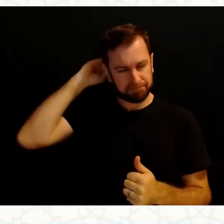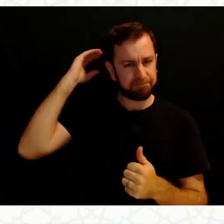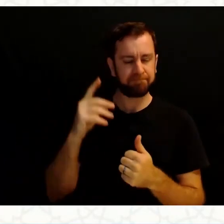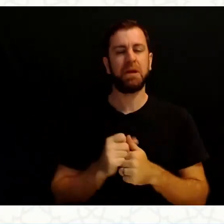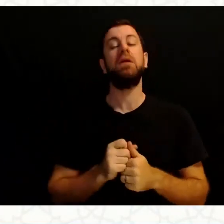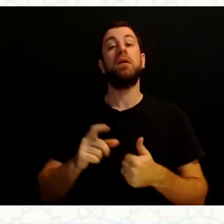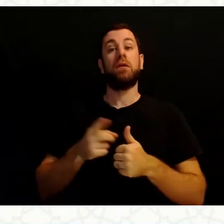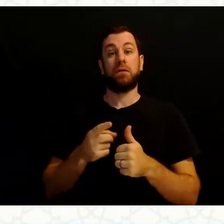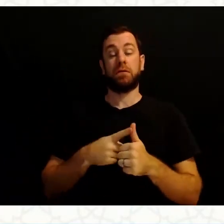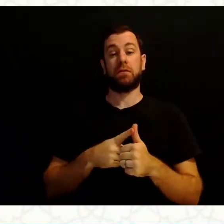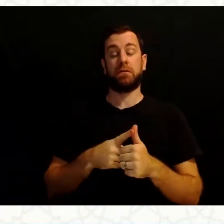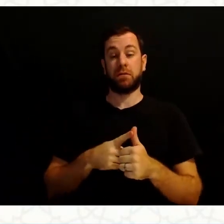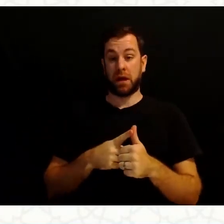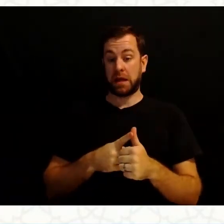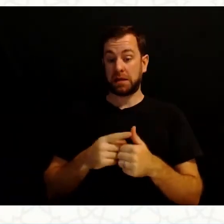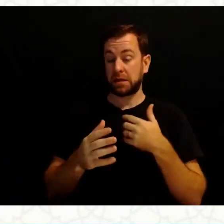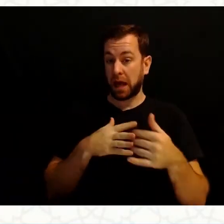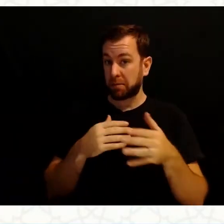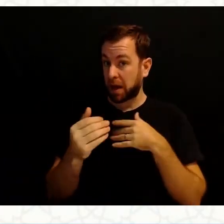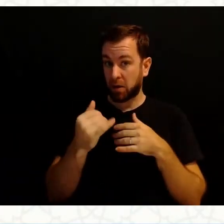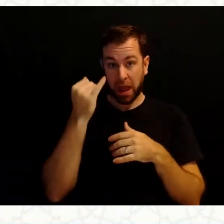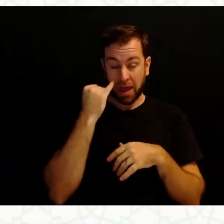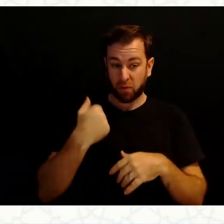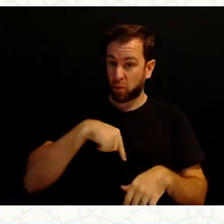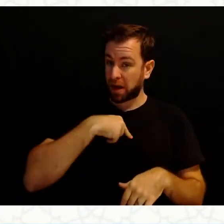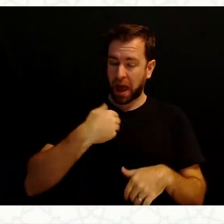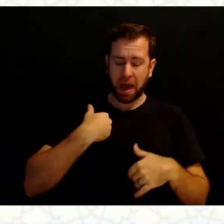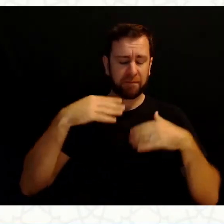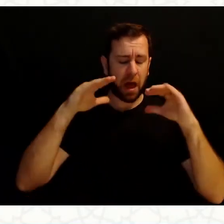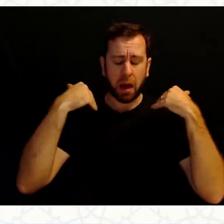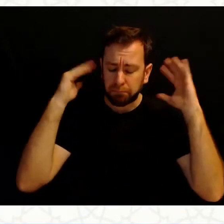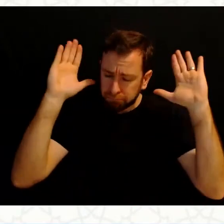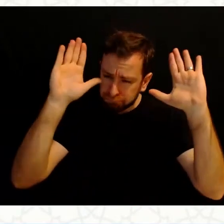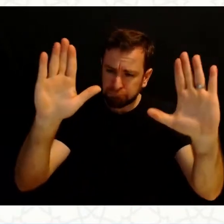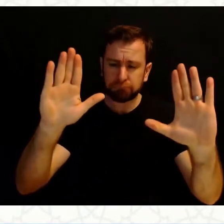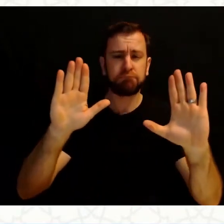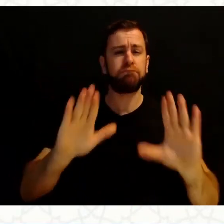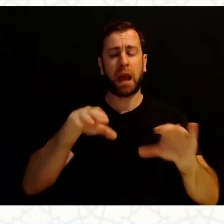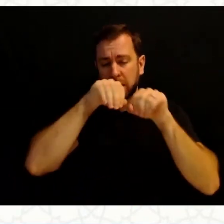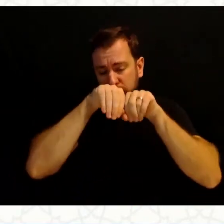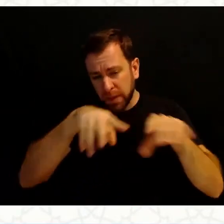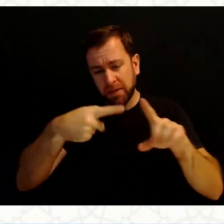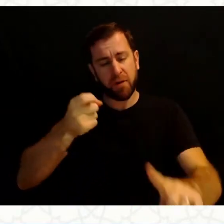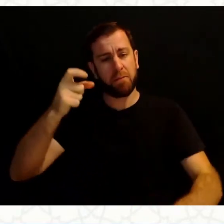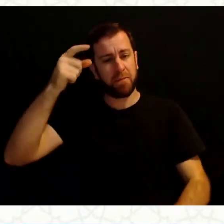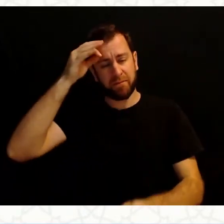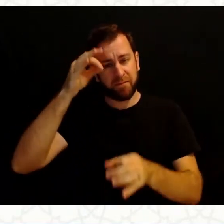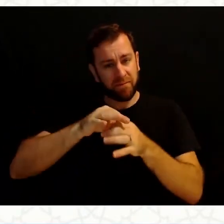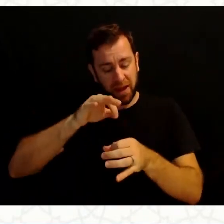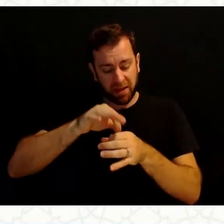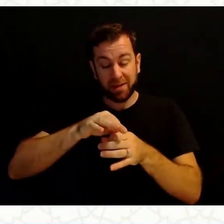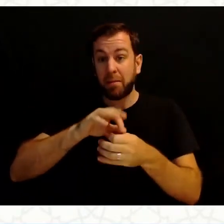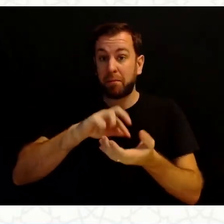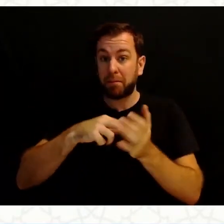Just because we have this great blessing of Iman, does not mean it will